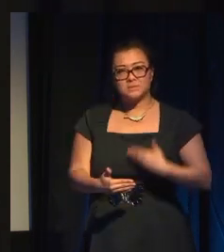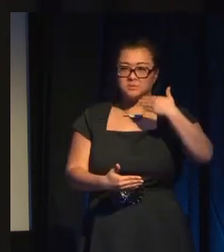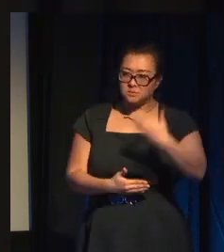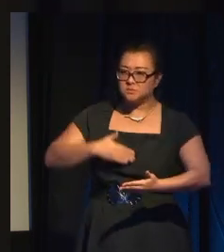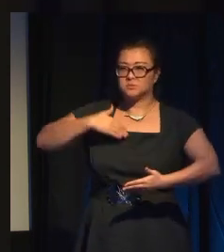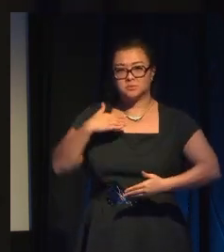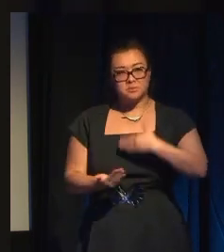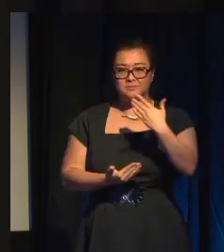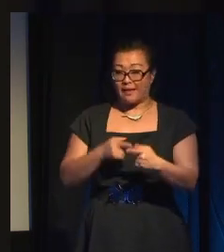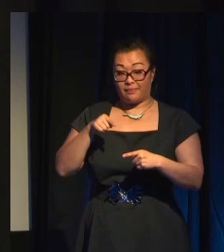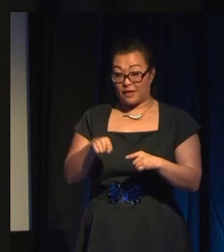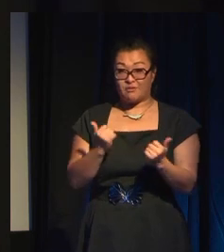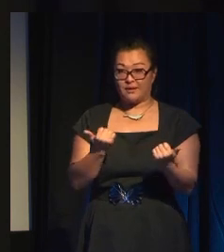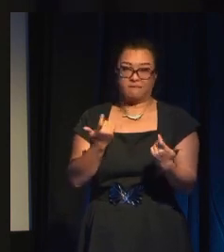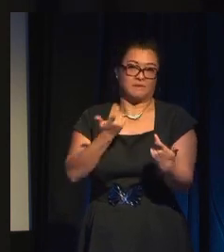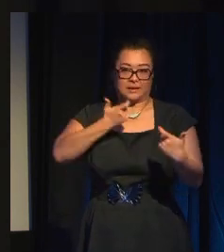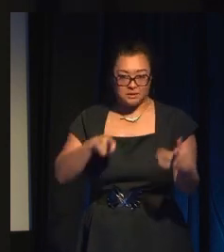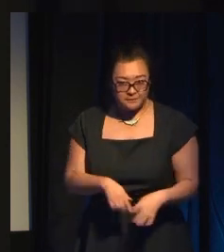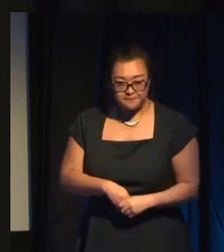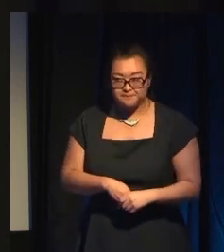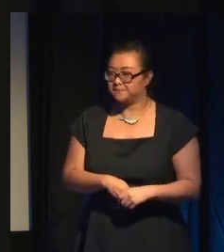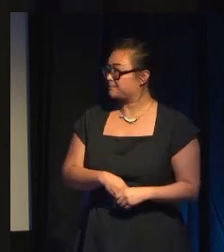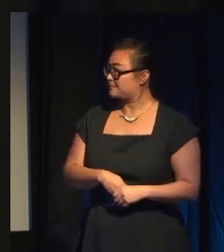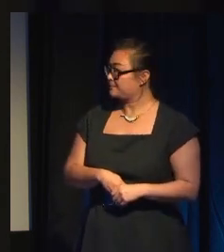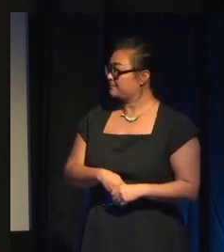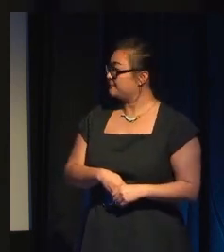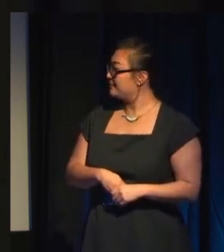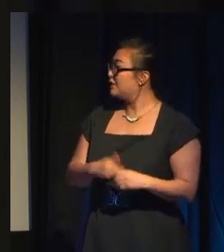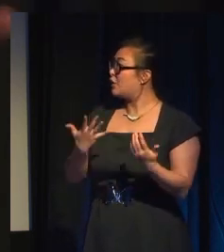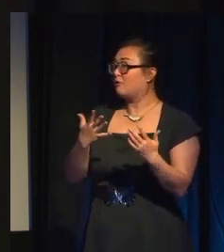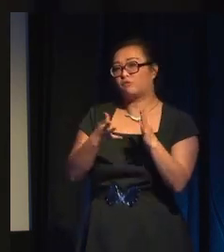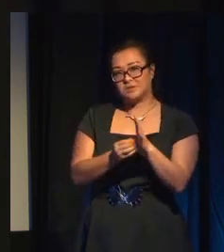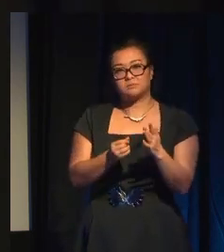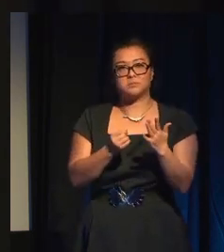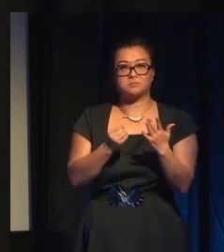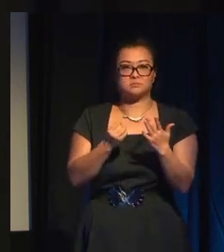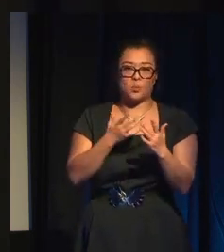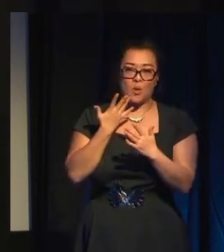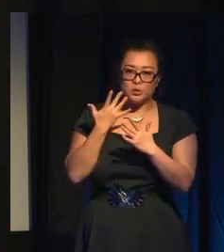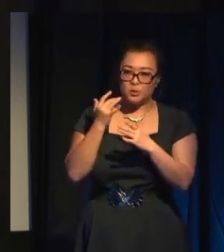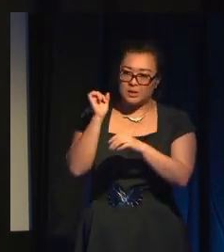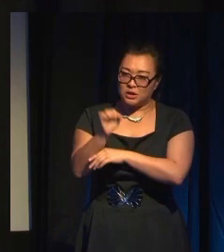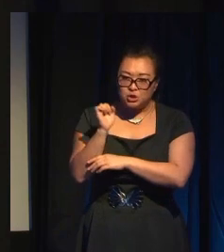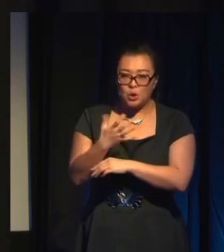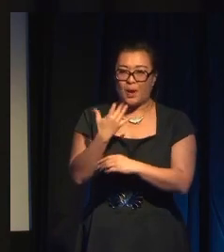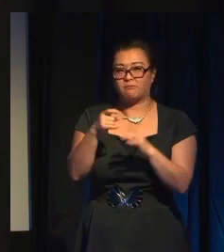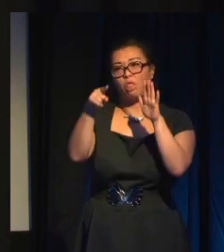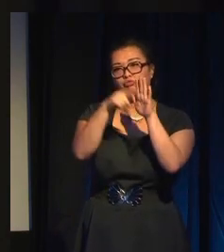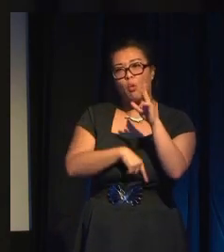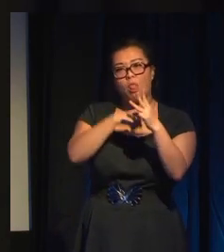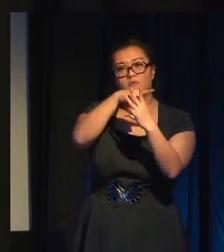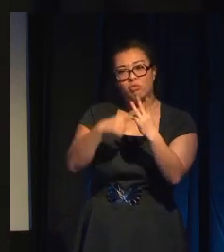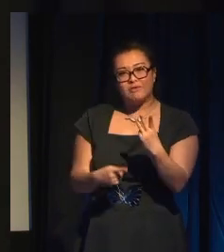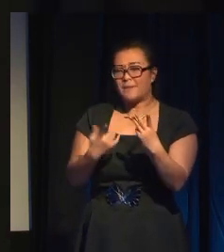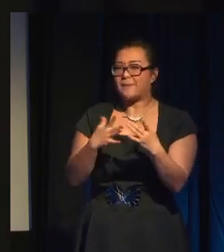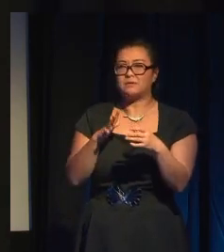..a great for humour. The rule of three is a pattern, maybe not relevant to this case, but